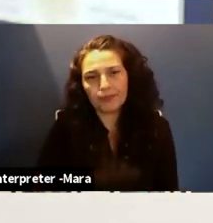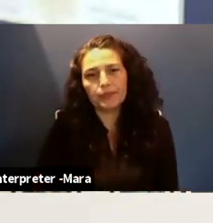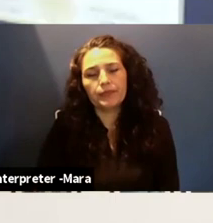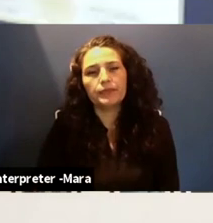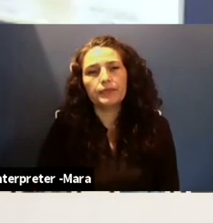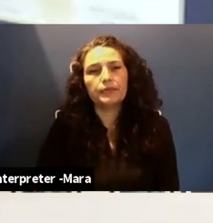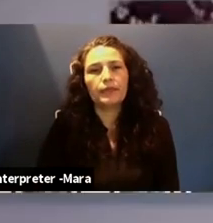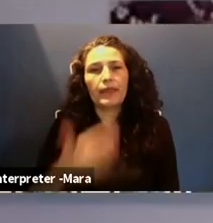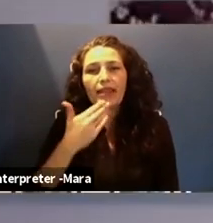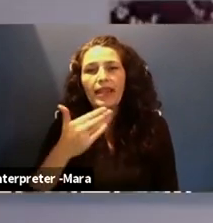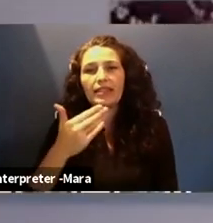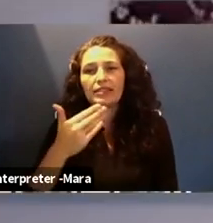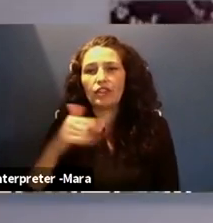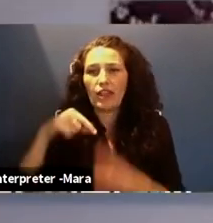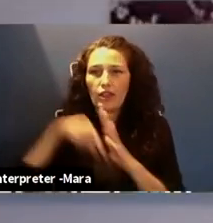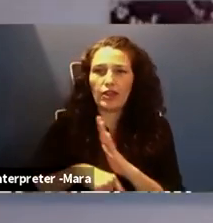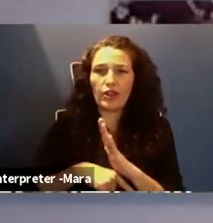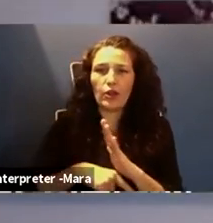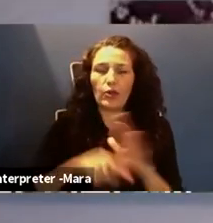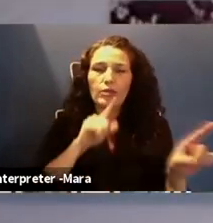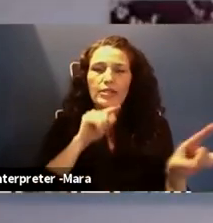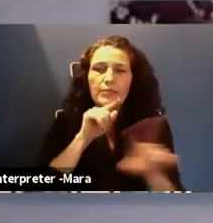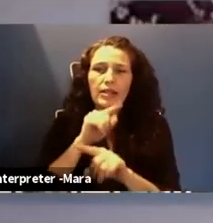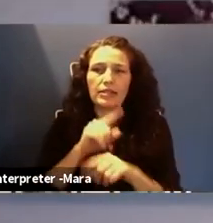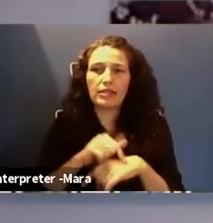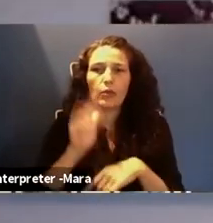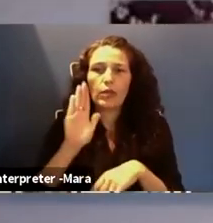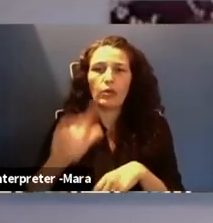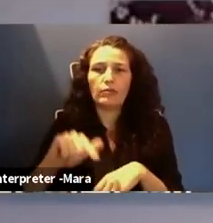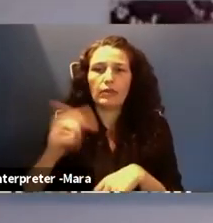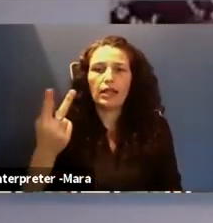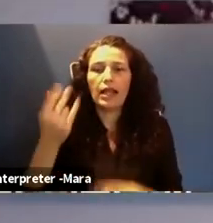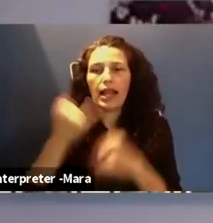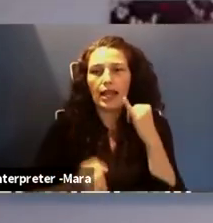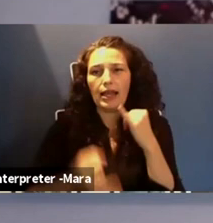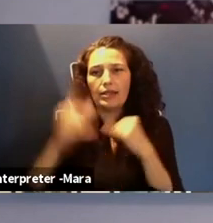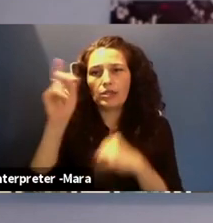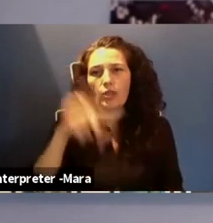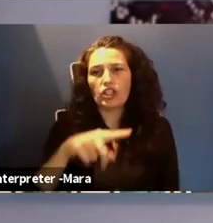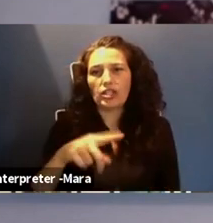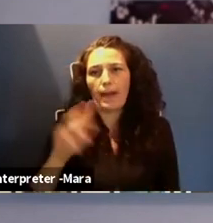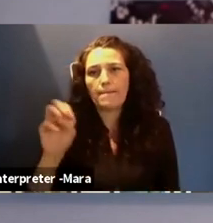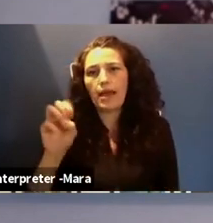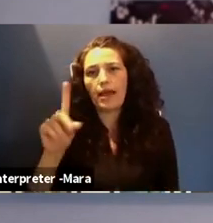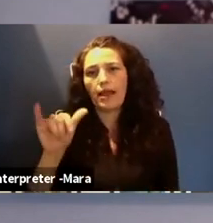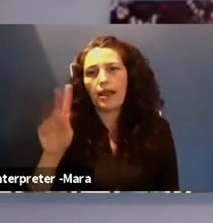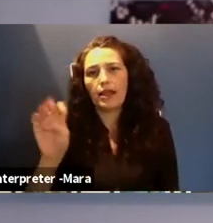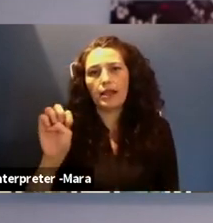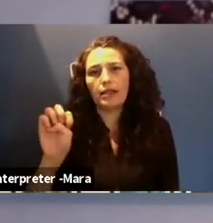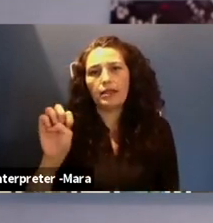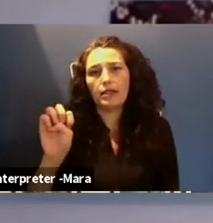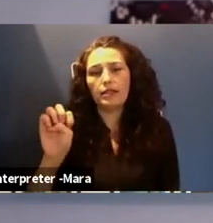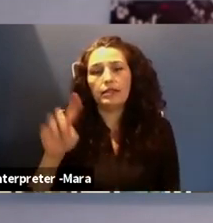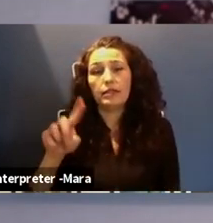Great. Thanks for such thorough responses. So, uh, we're going to move on to our final question. Madeline, did you have anything to add?